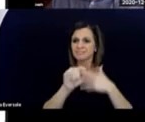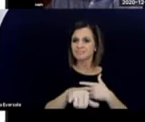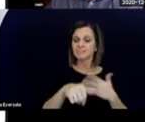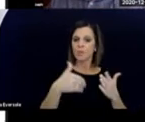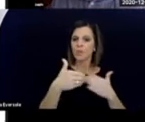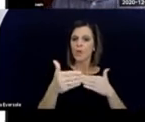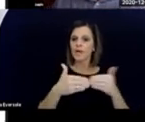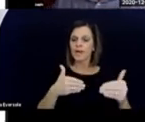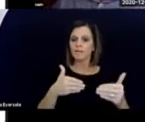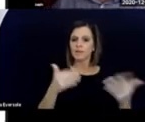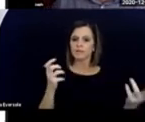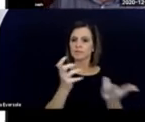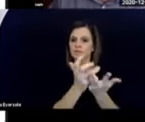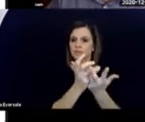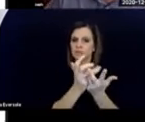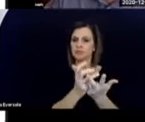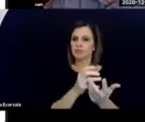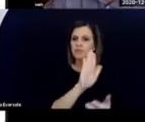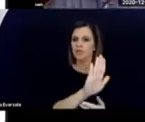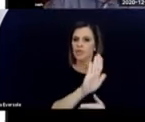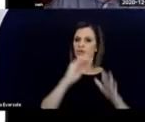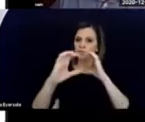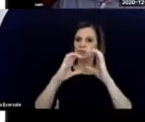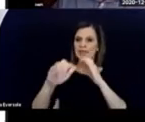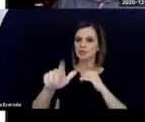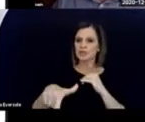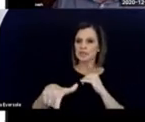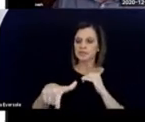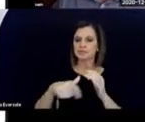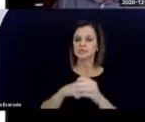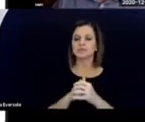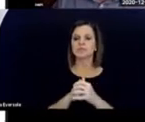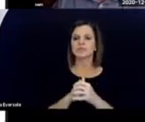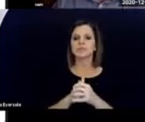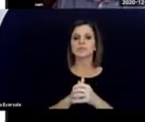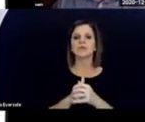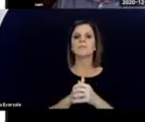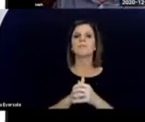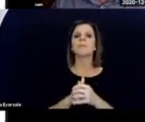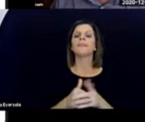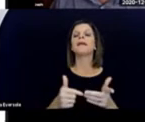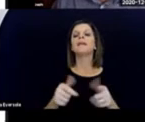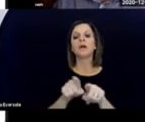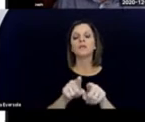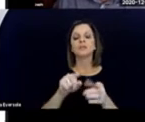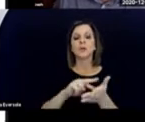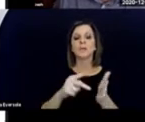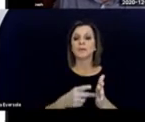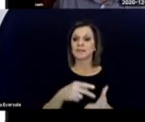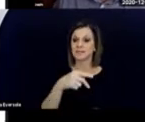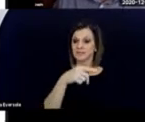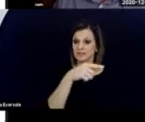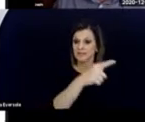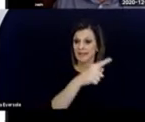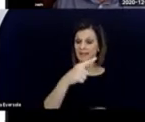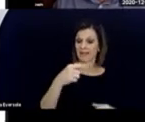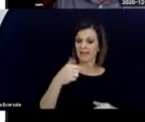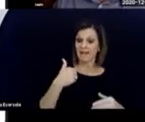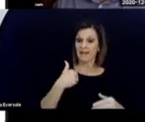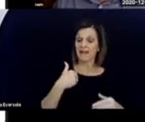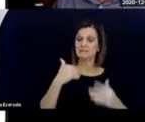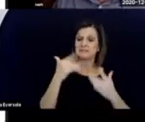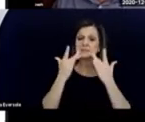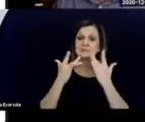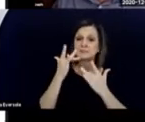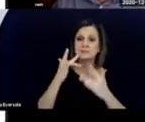the child and meaningful. And it also means that this child has had a limited number and variety